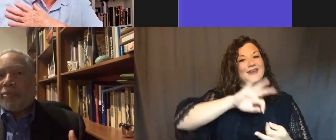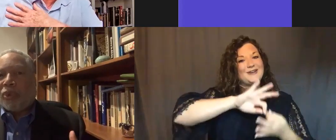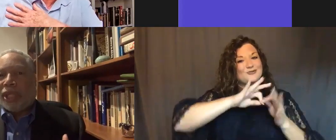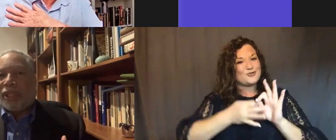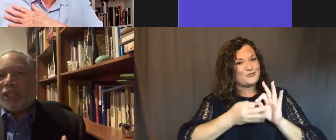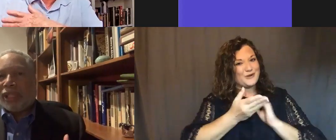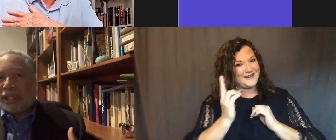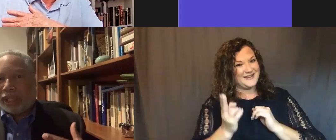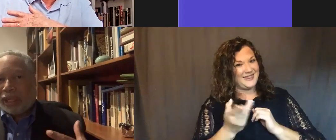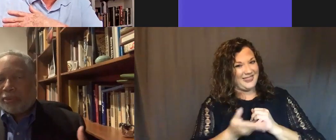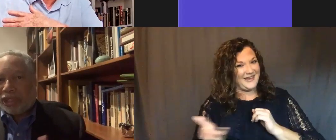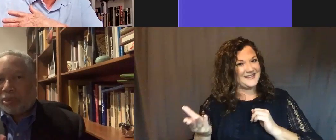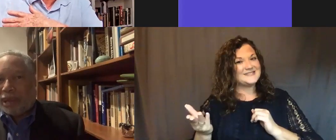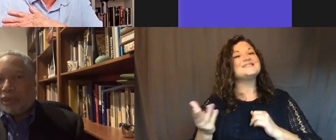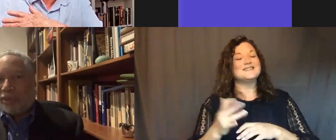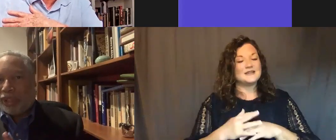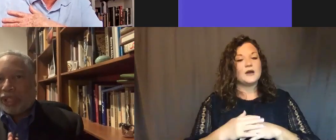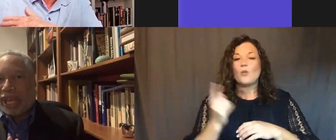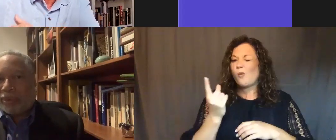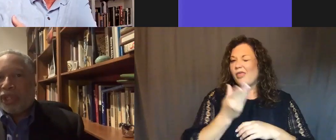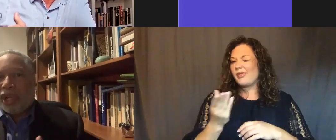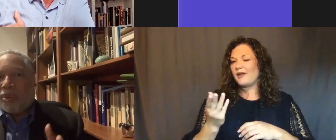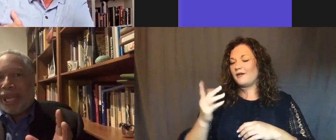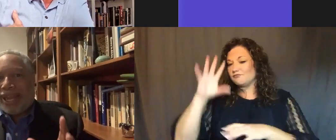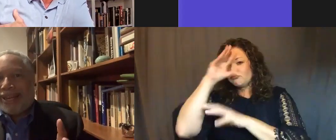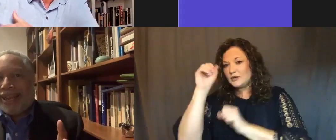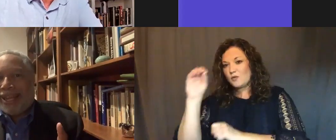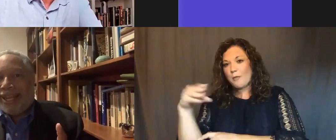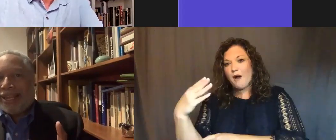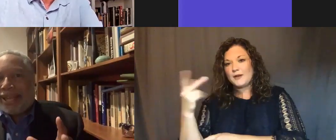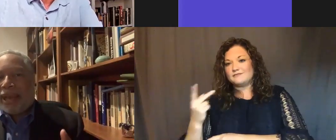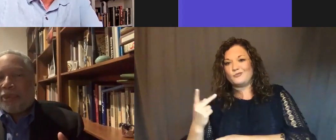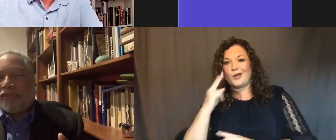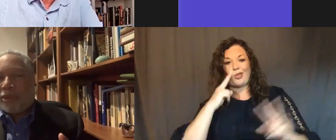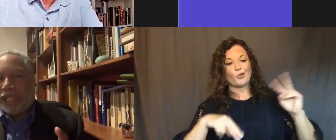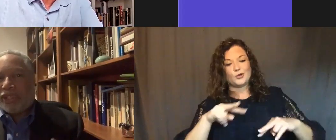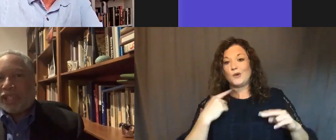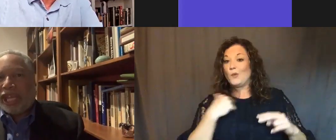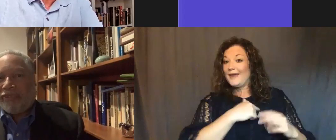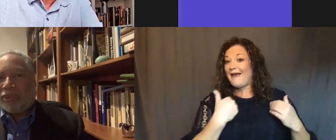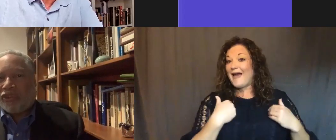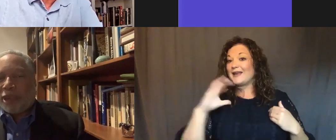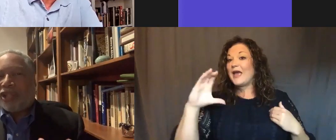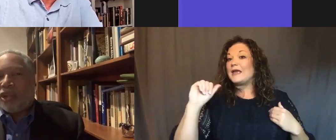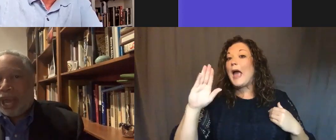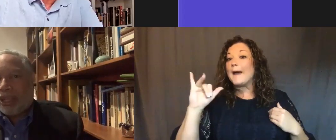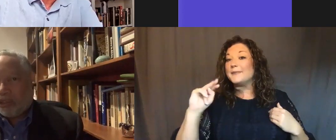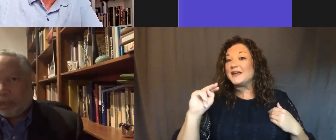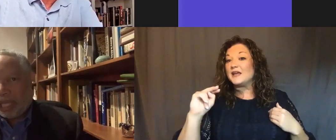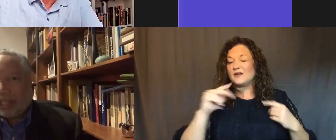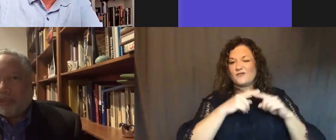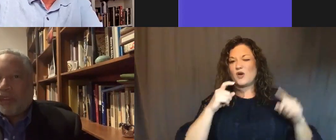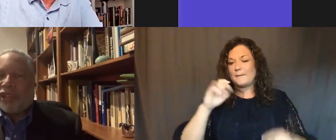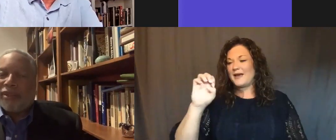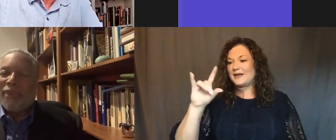know, for example, one of the things that President Obama, when we looked at, was we had a cabin from the enslaved that was from Edison Island